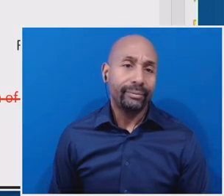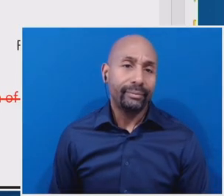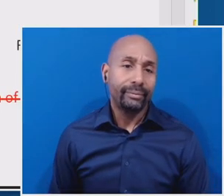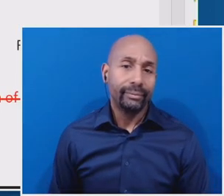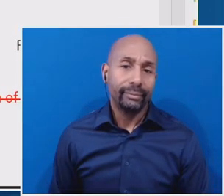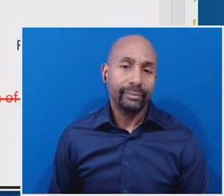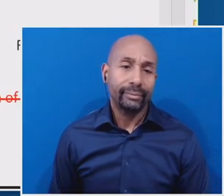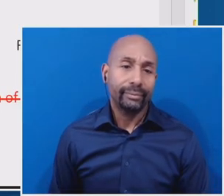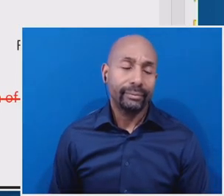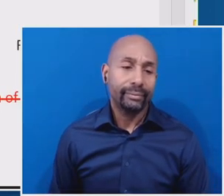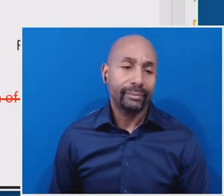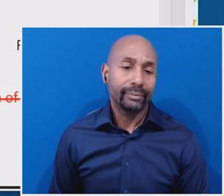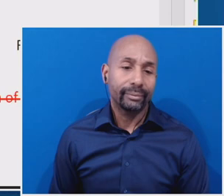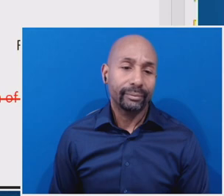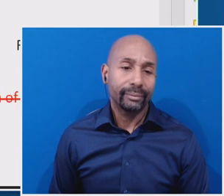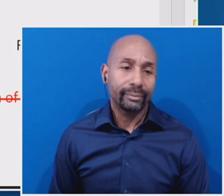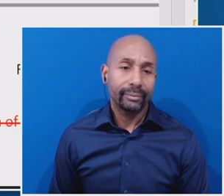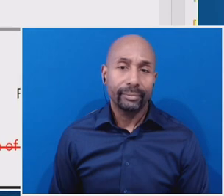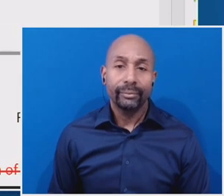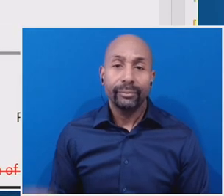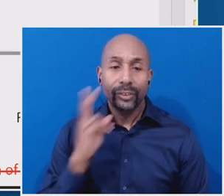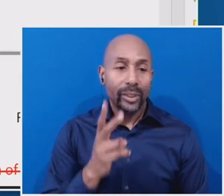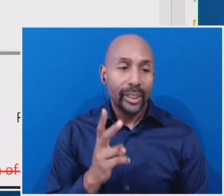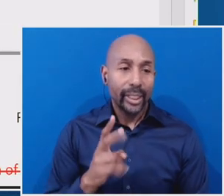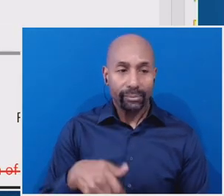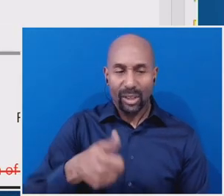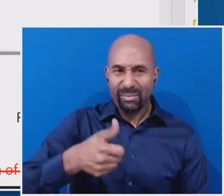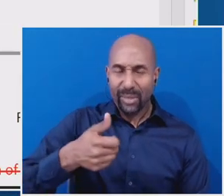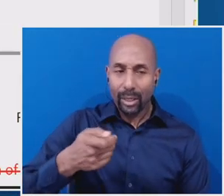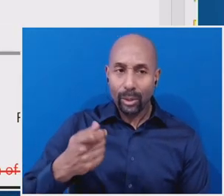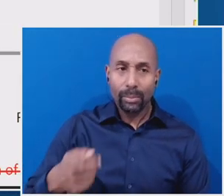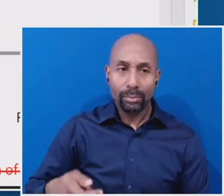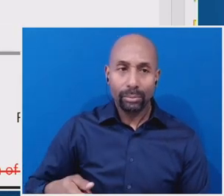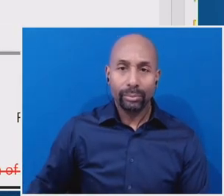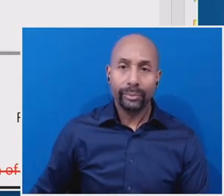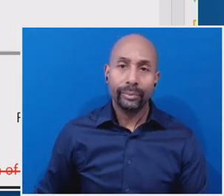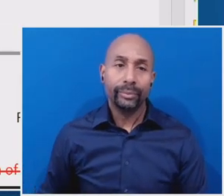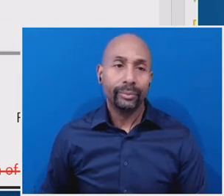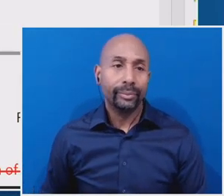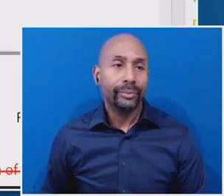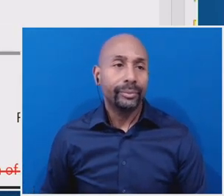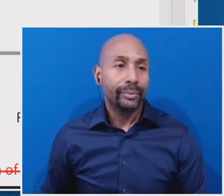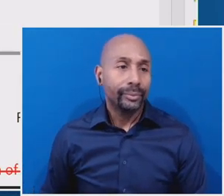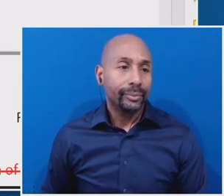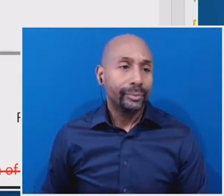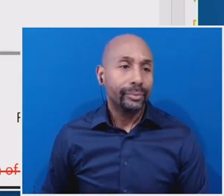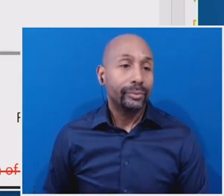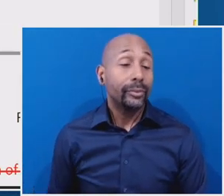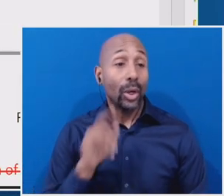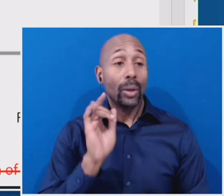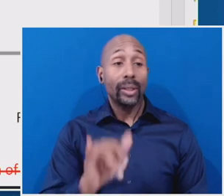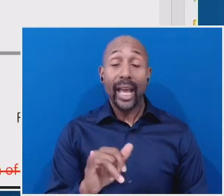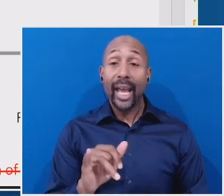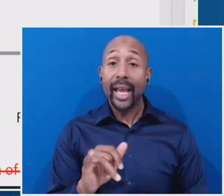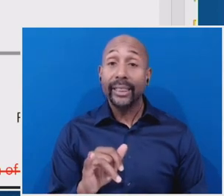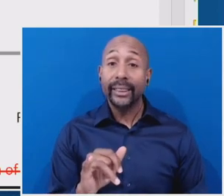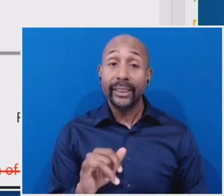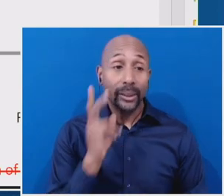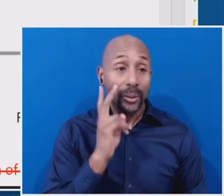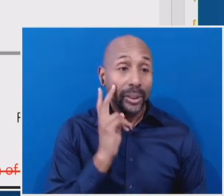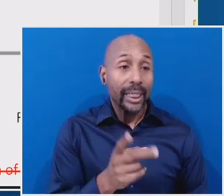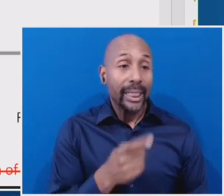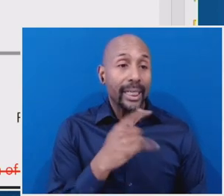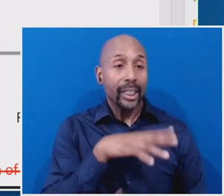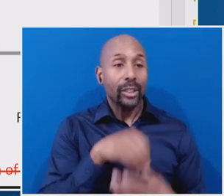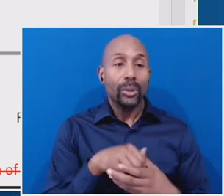uh, the romanettes there and scroll back up a little bit, um, which included, um, the exemptions for 49% or